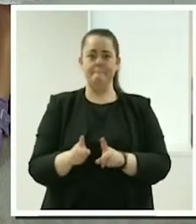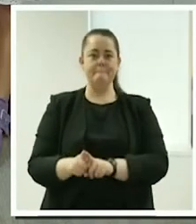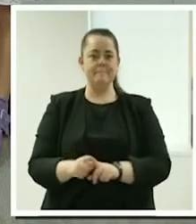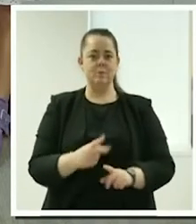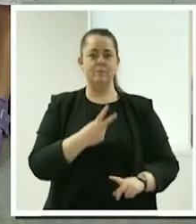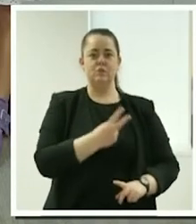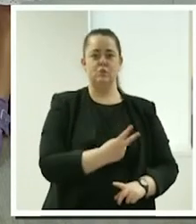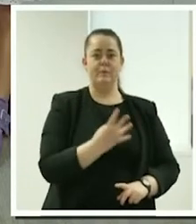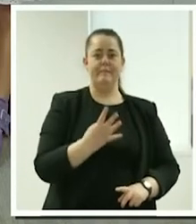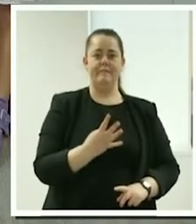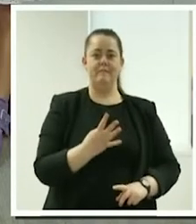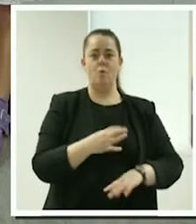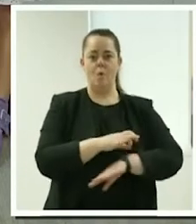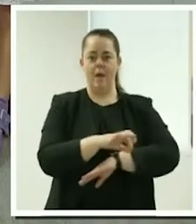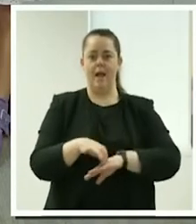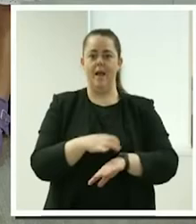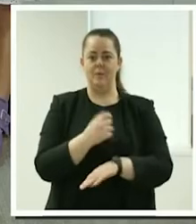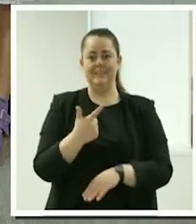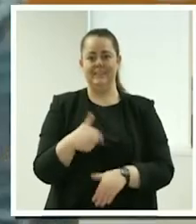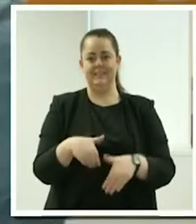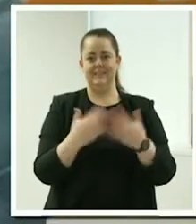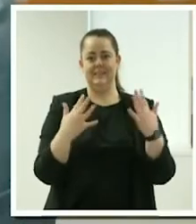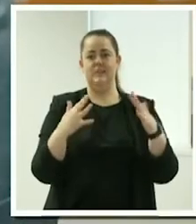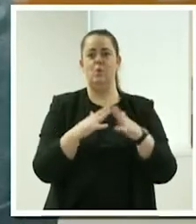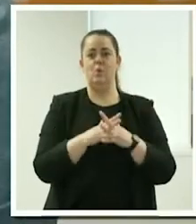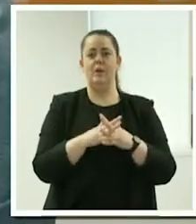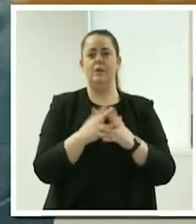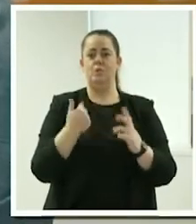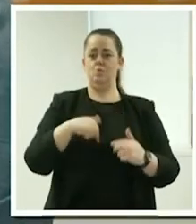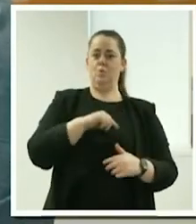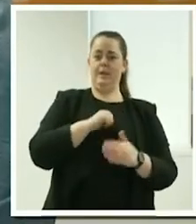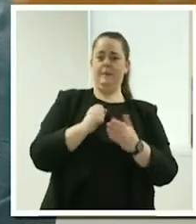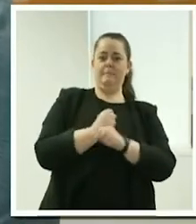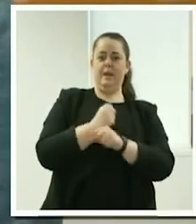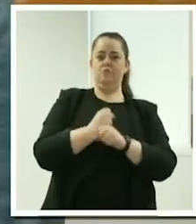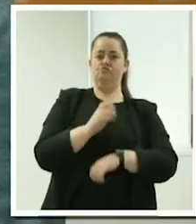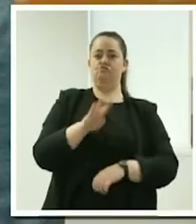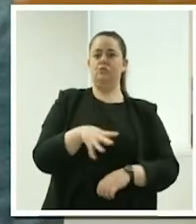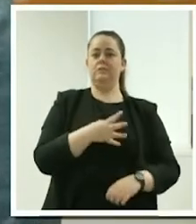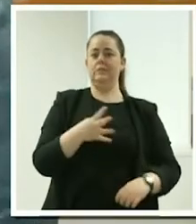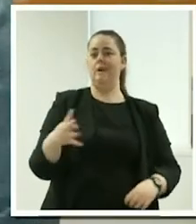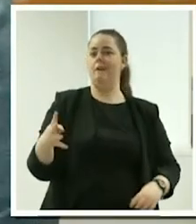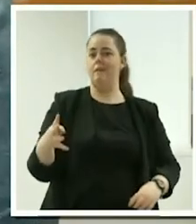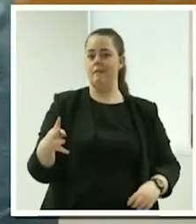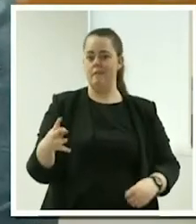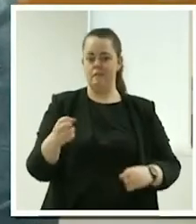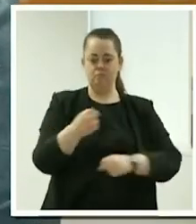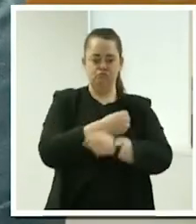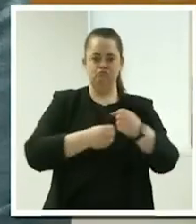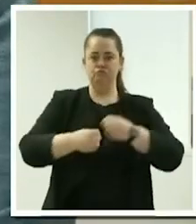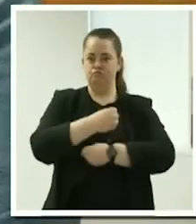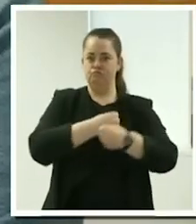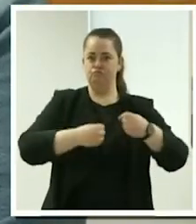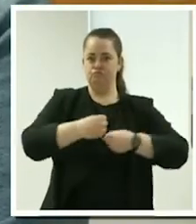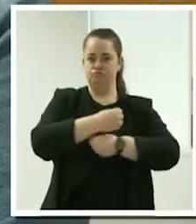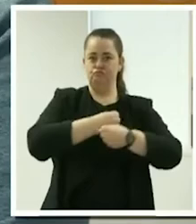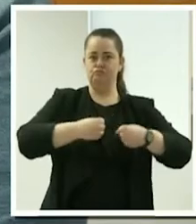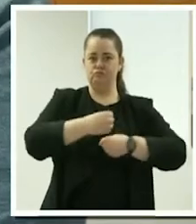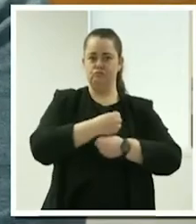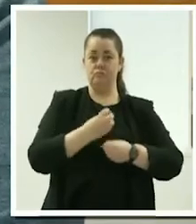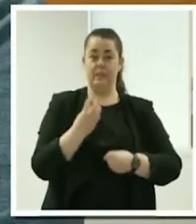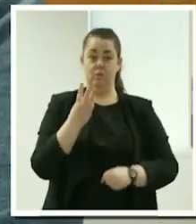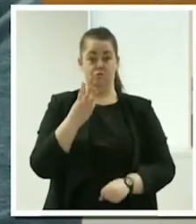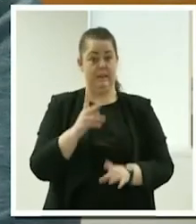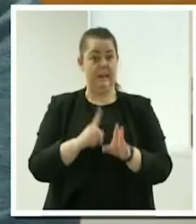hour seven day a week roster that we have so the team that I work with we've been together for three years now